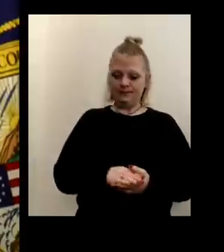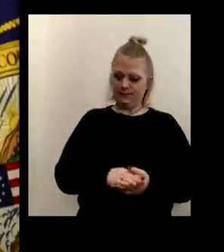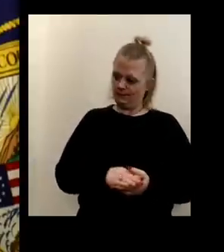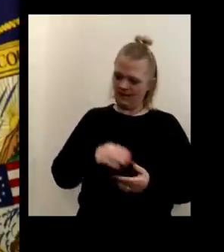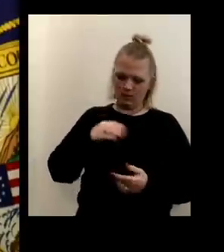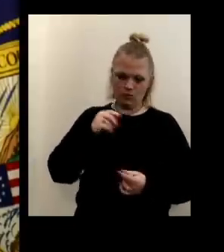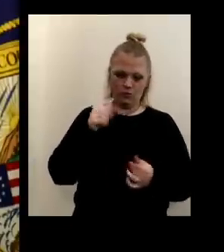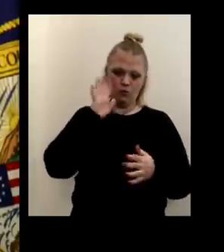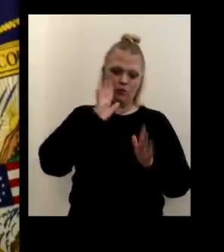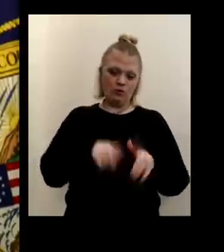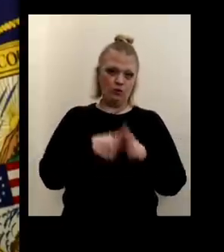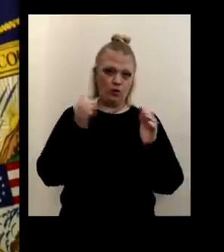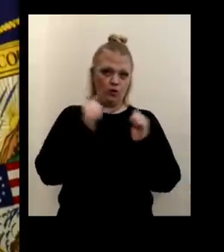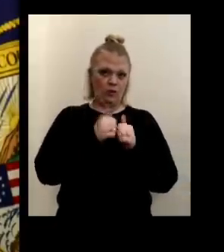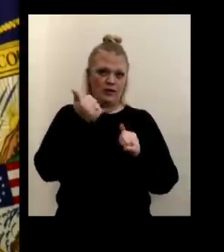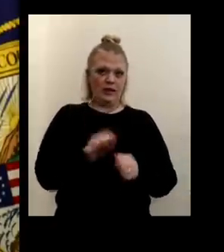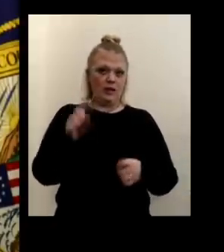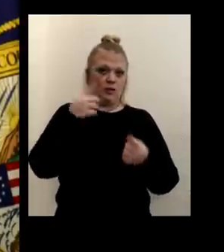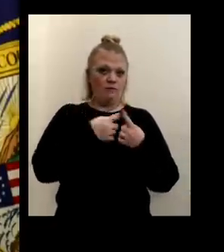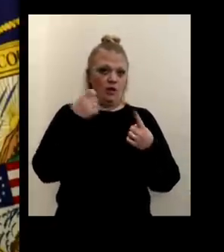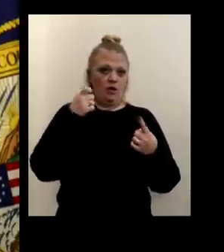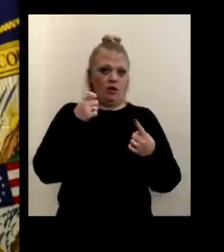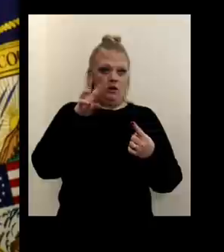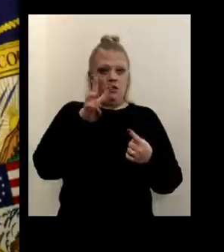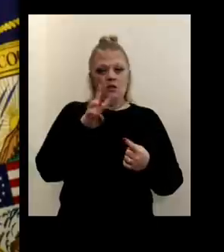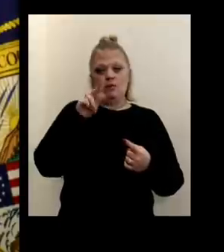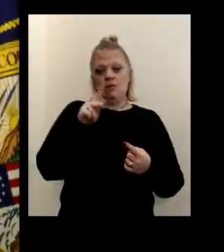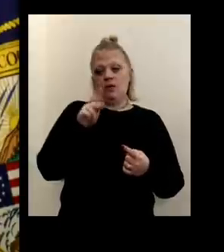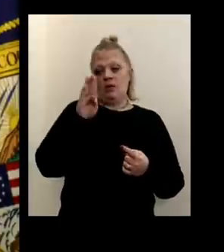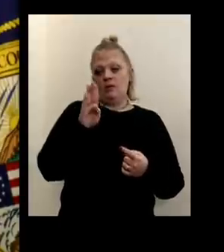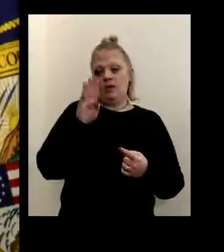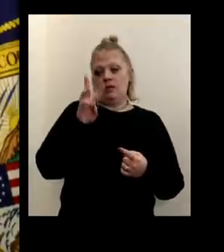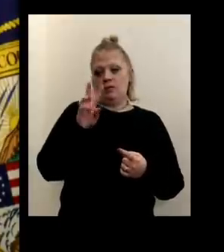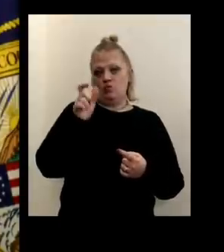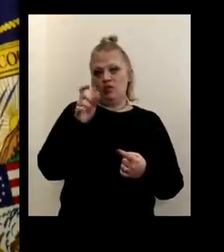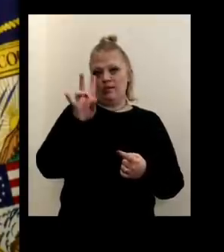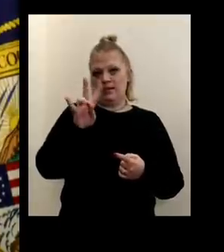will start first. Is anybody on from WKBW channel seven?